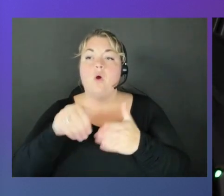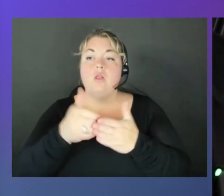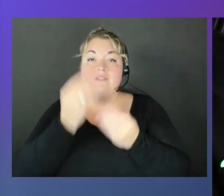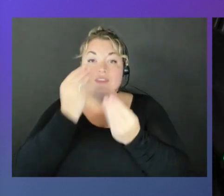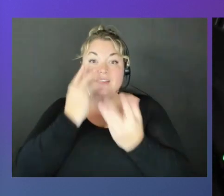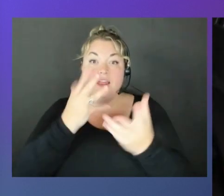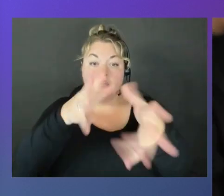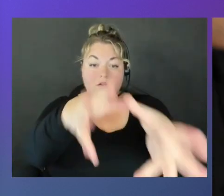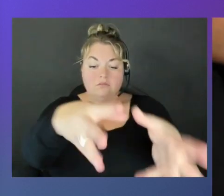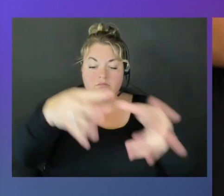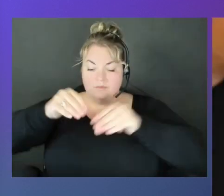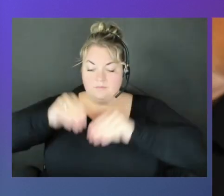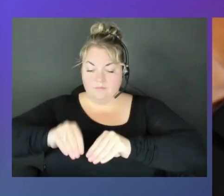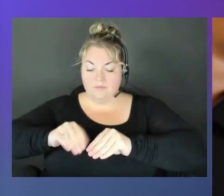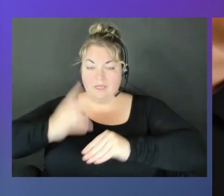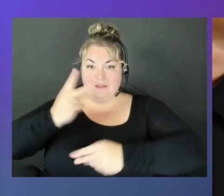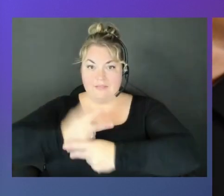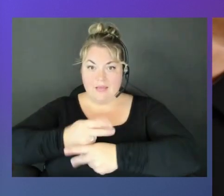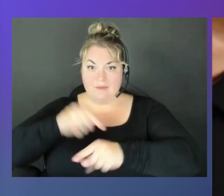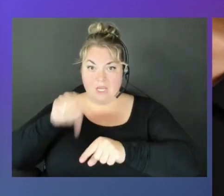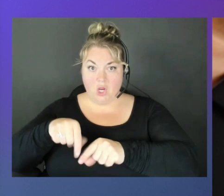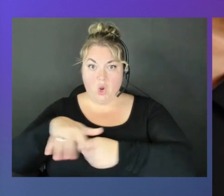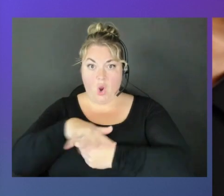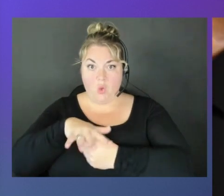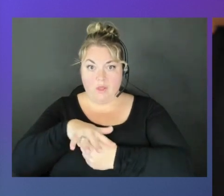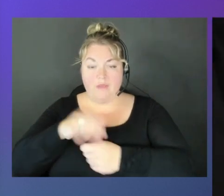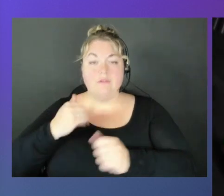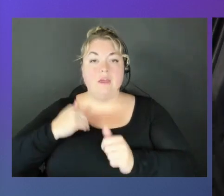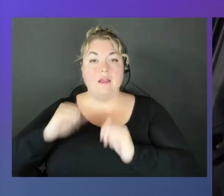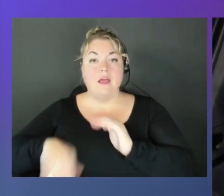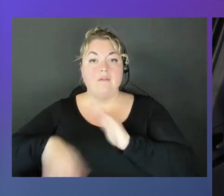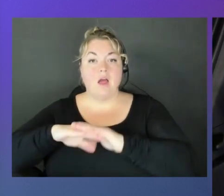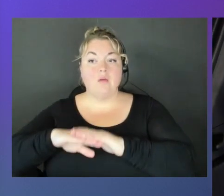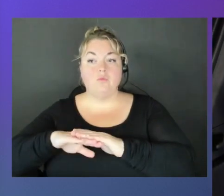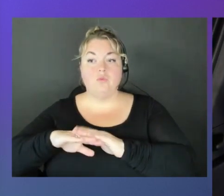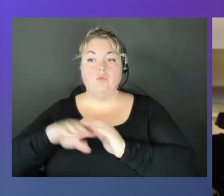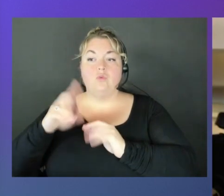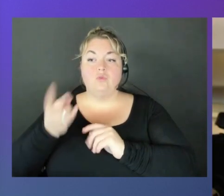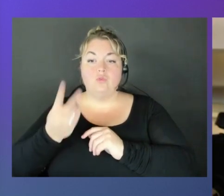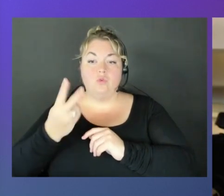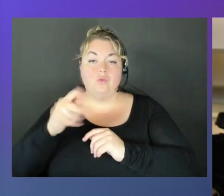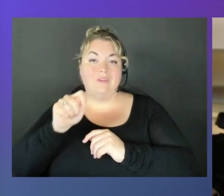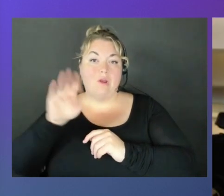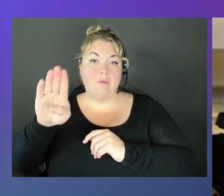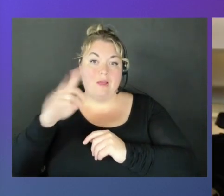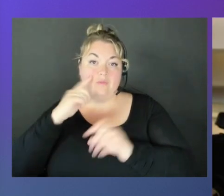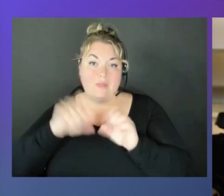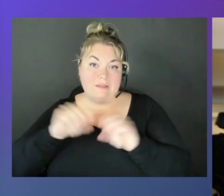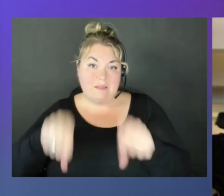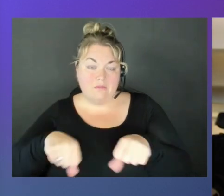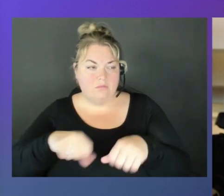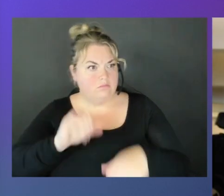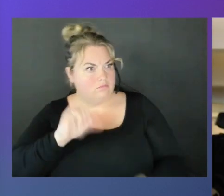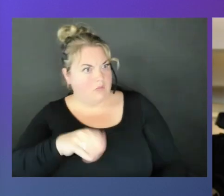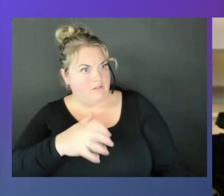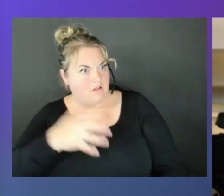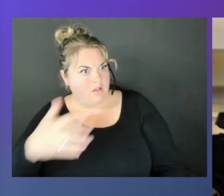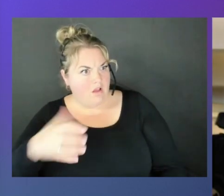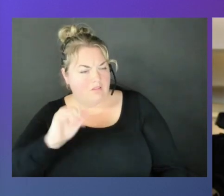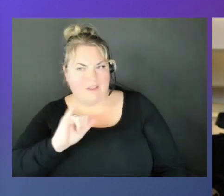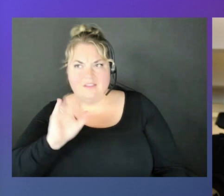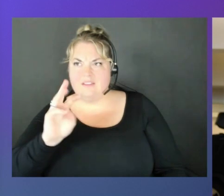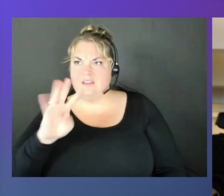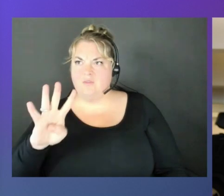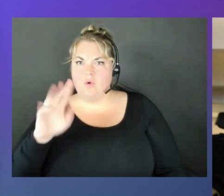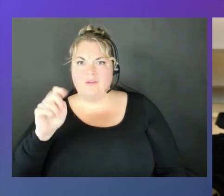locally on the SSDs. So you can have up to two times 32 terabytes on that system. Oh, that's quite a lot. Like 64 terabytes of